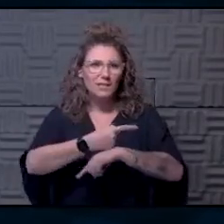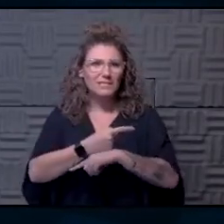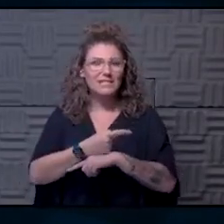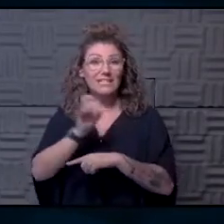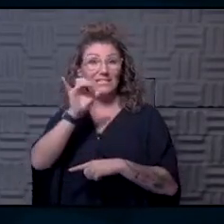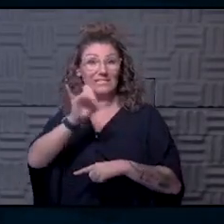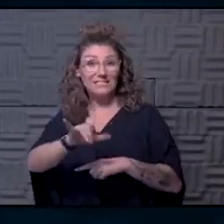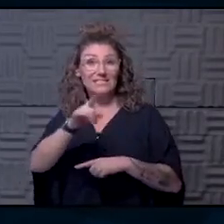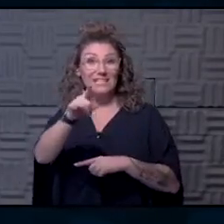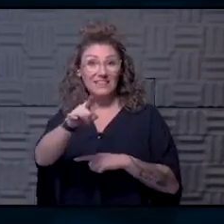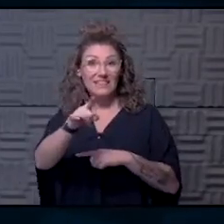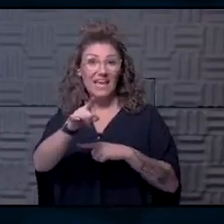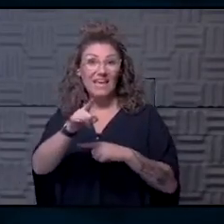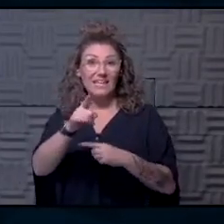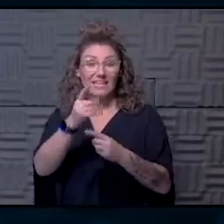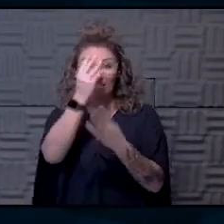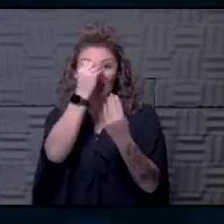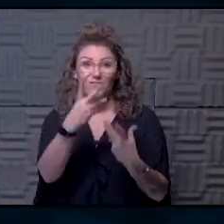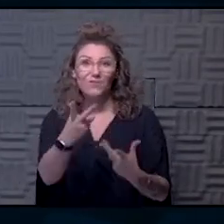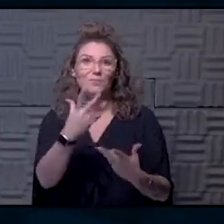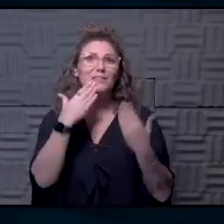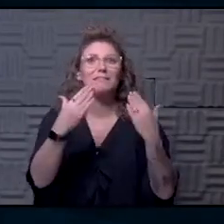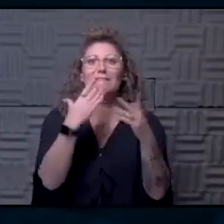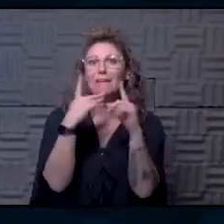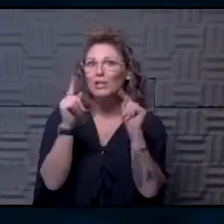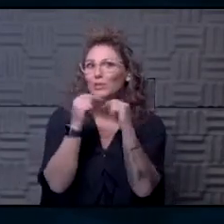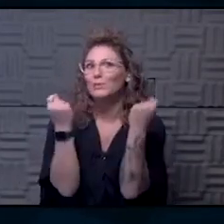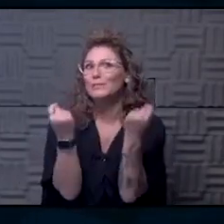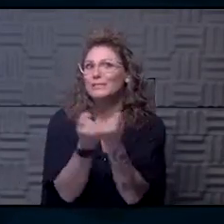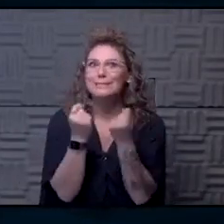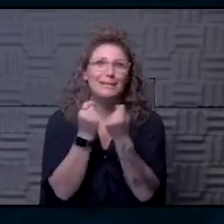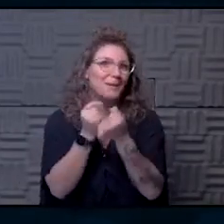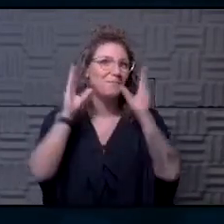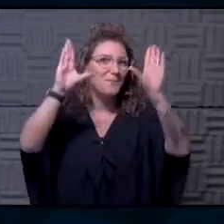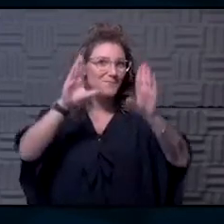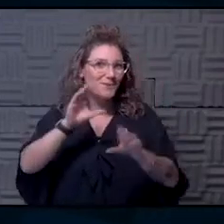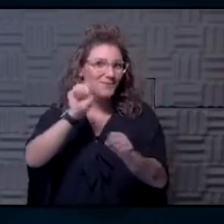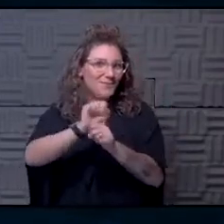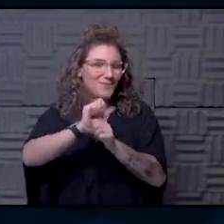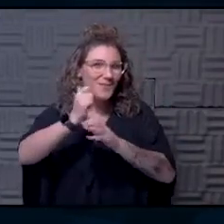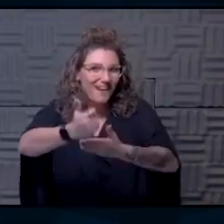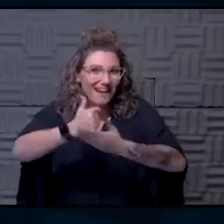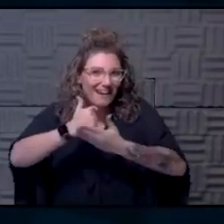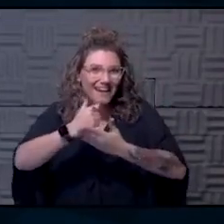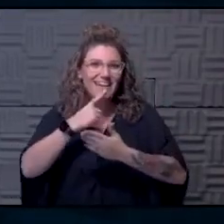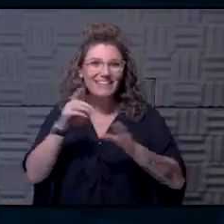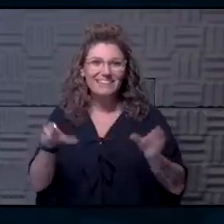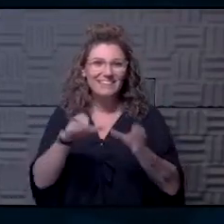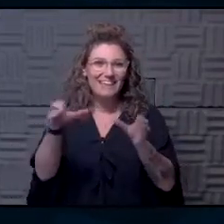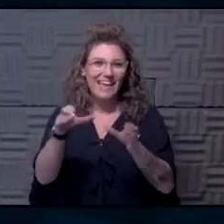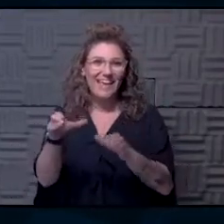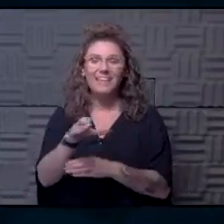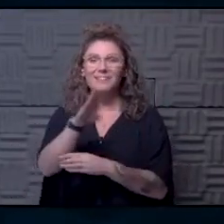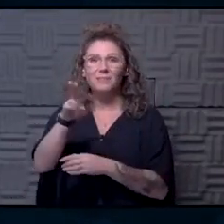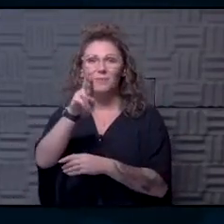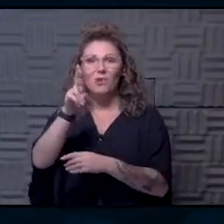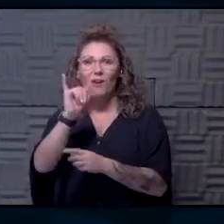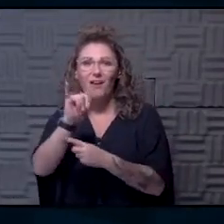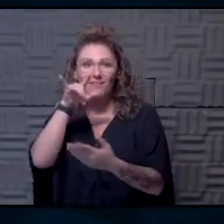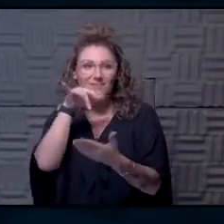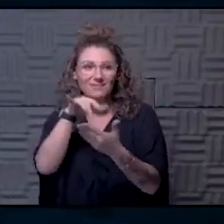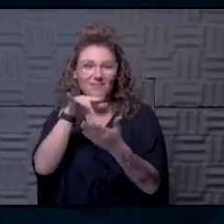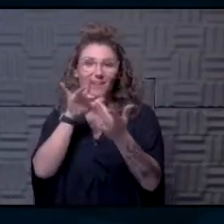ability to enroll. Thank you, team. You guys do amazing work. The active BRILL study or BR2 study,